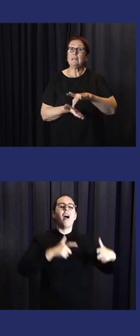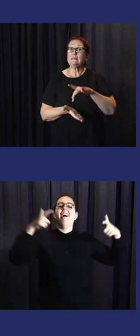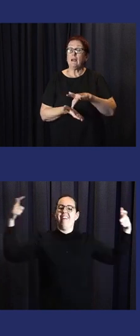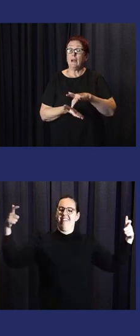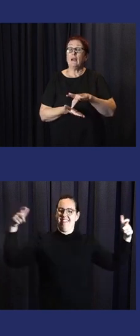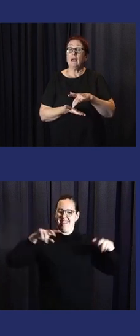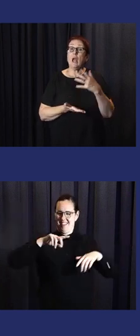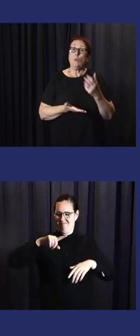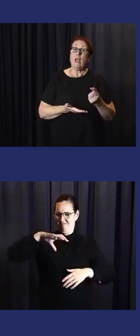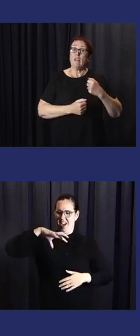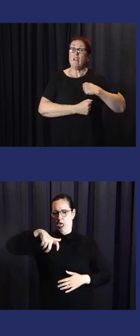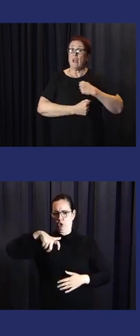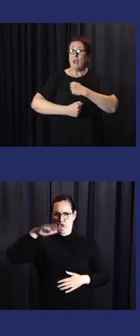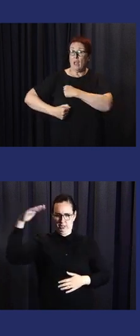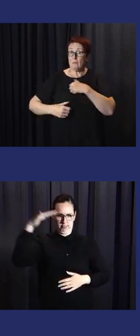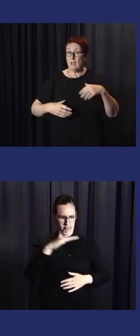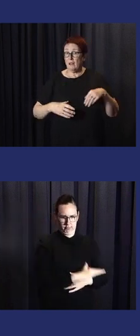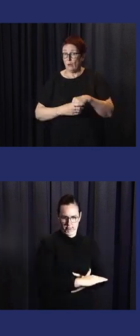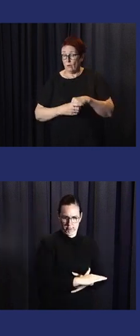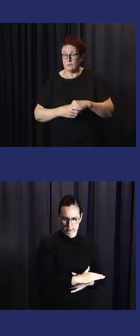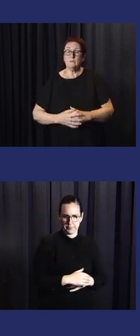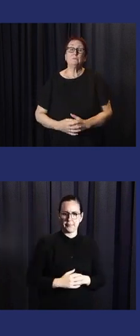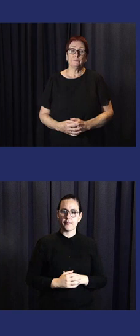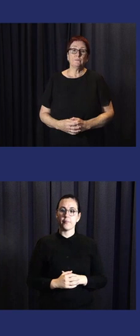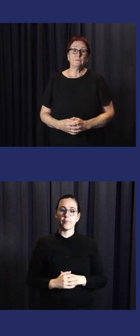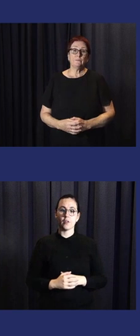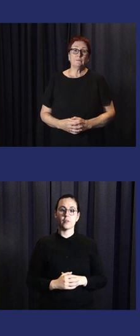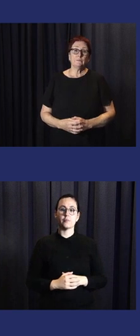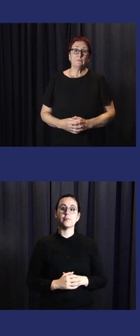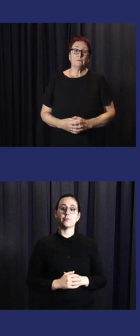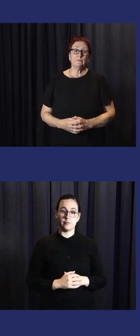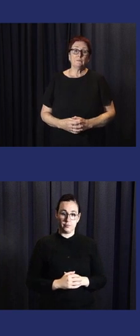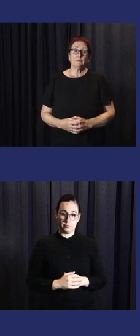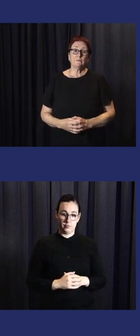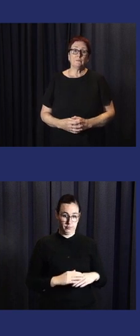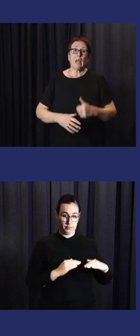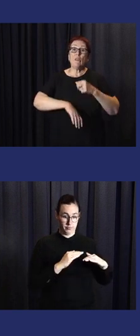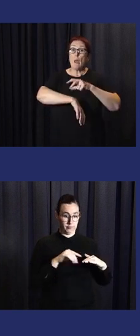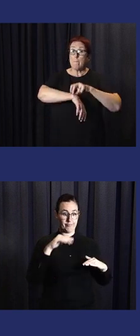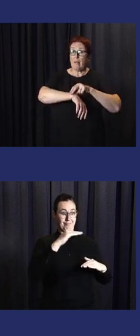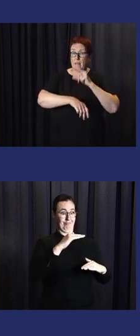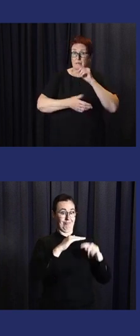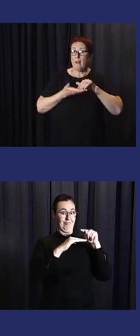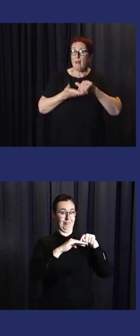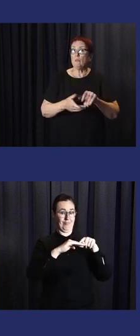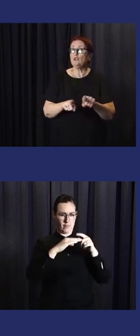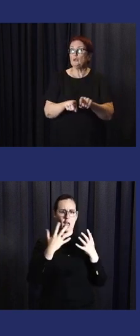commanding in the spot and fought in the spot. At the center level, we have the military